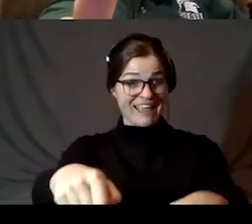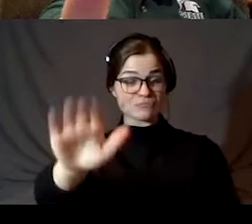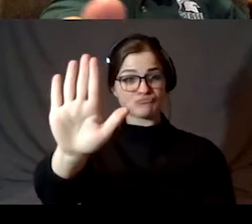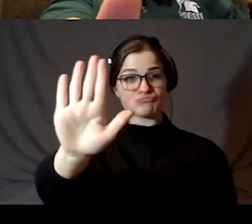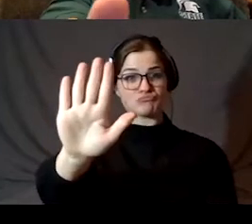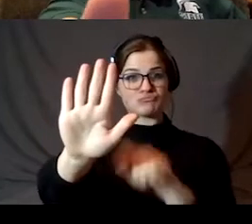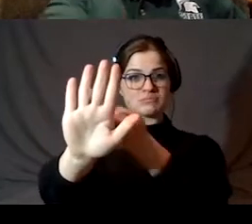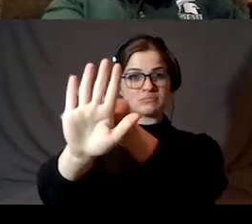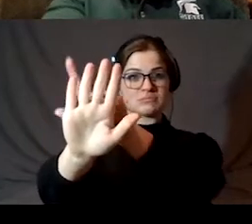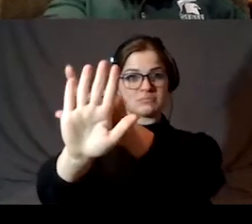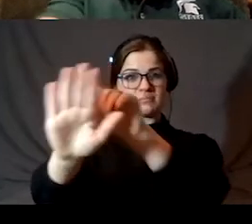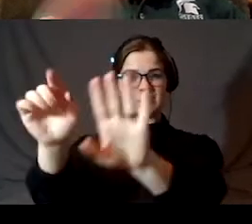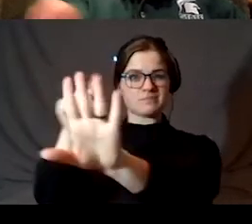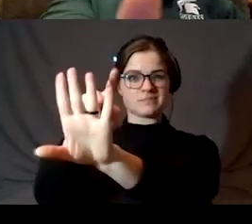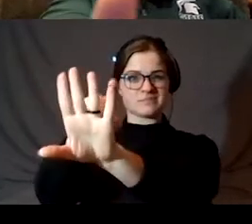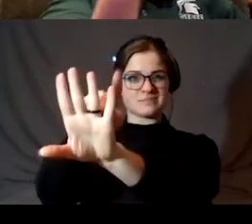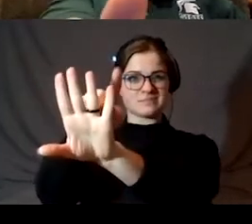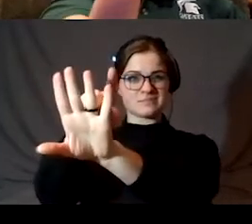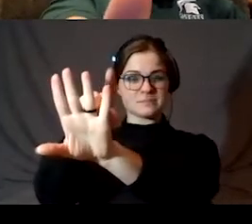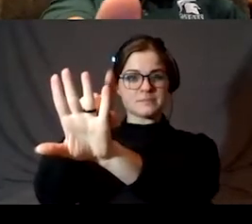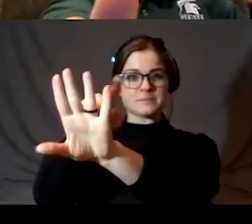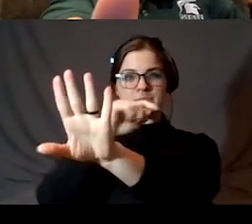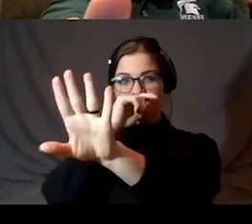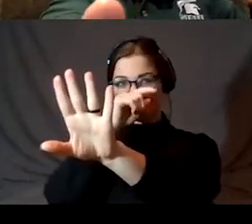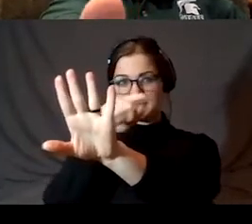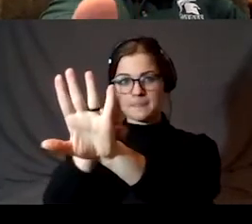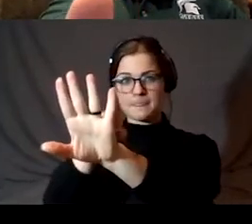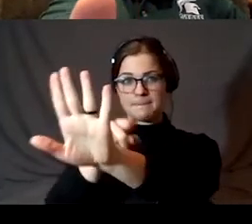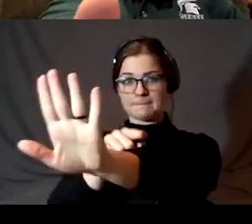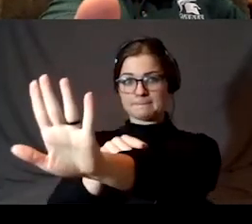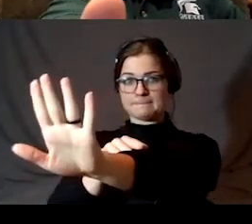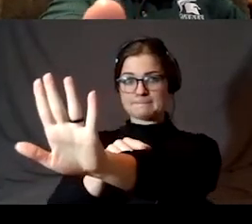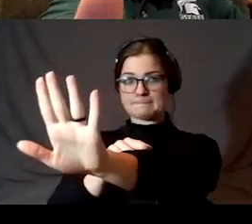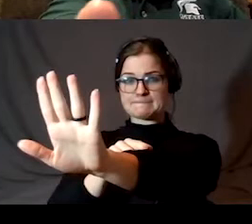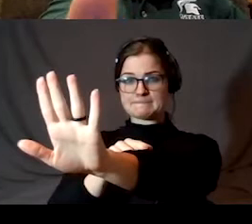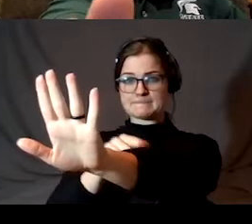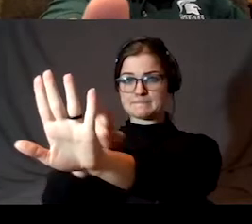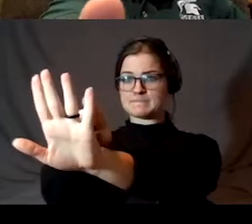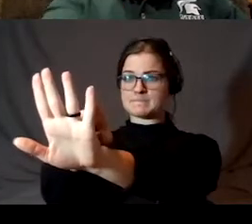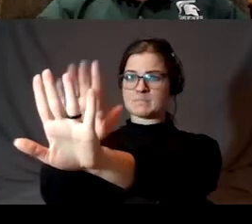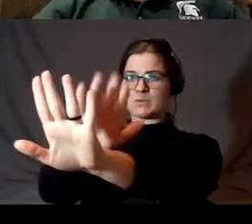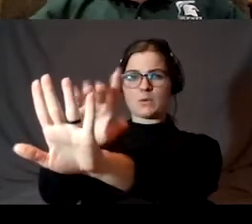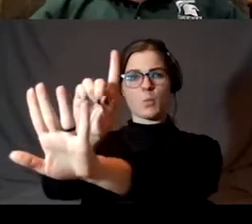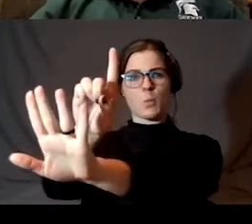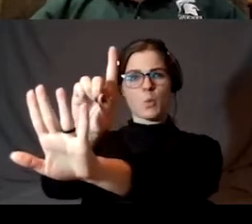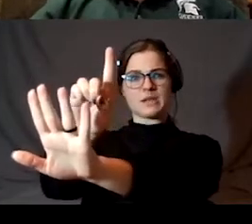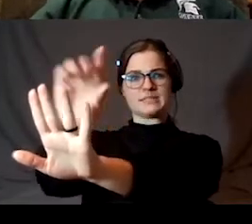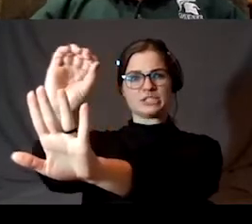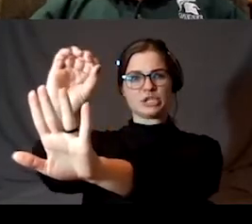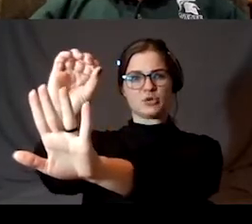little finger, this is a right hand, your little finger at arm's length is about one degree wide.